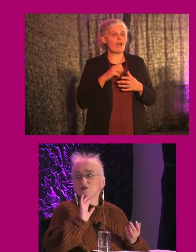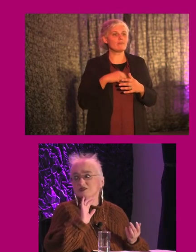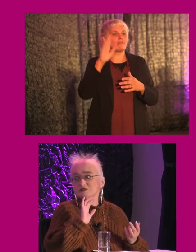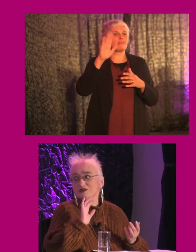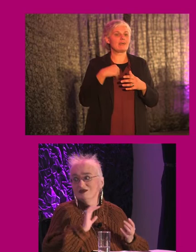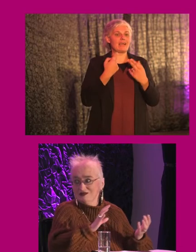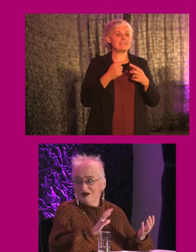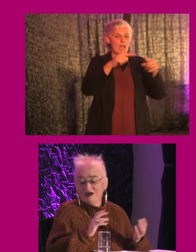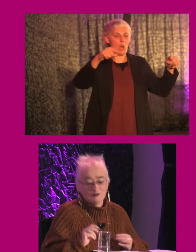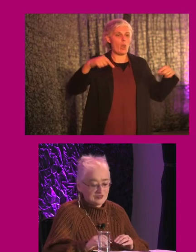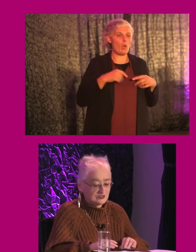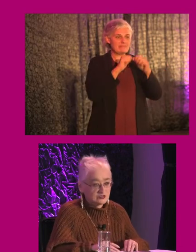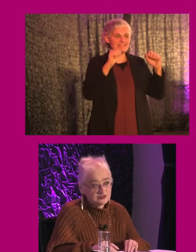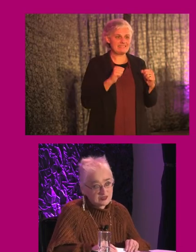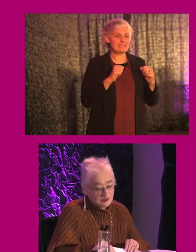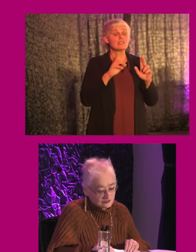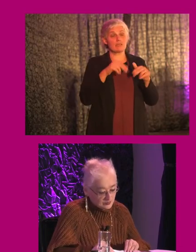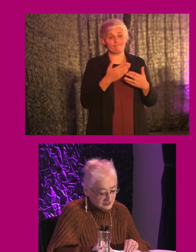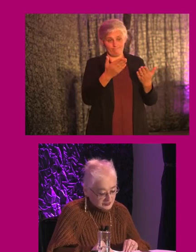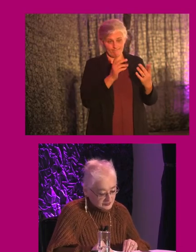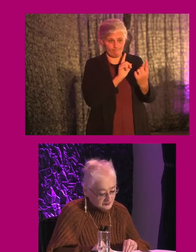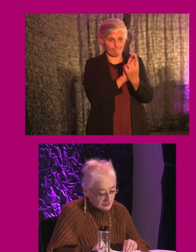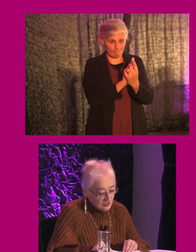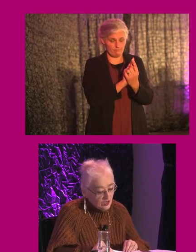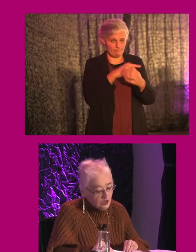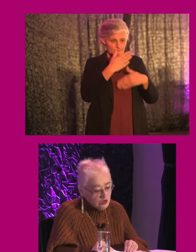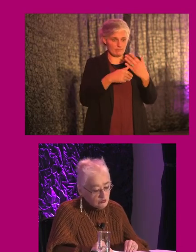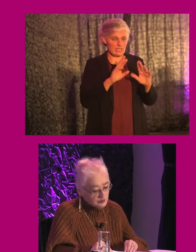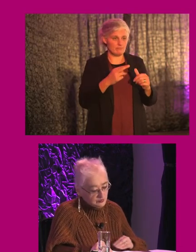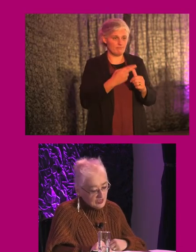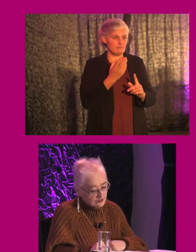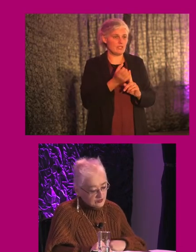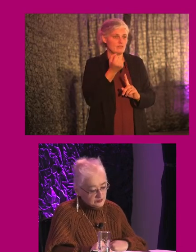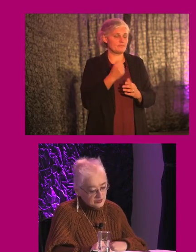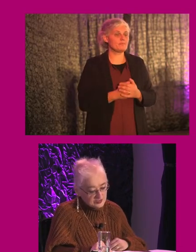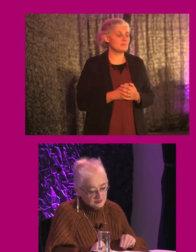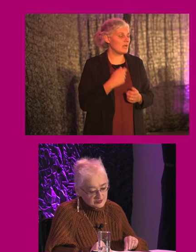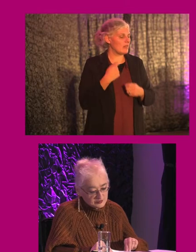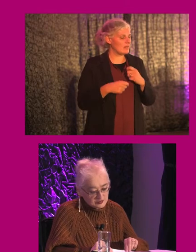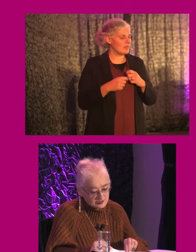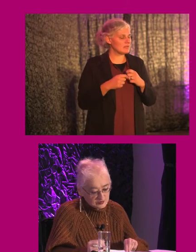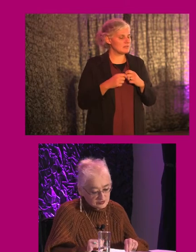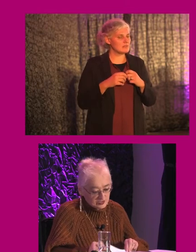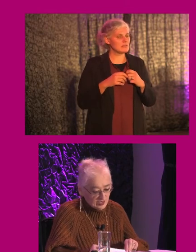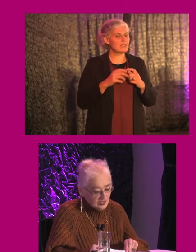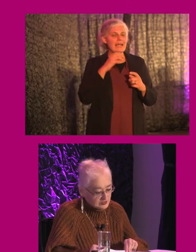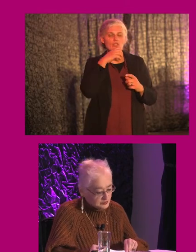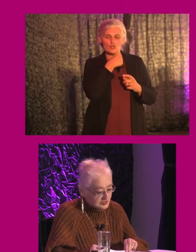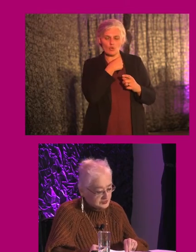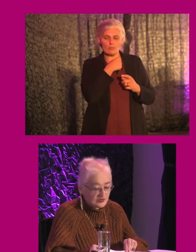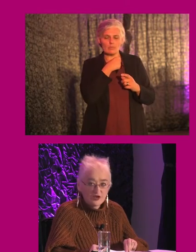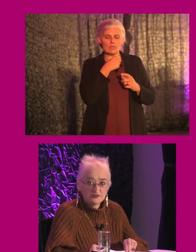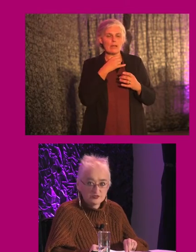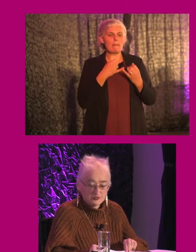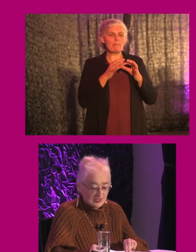need the loop system. And they can just get about their business. We build playgrounds and play spaces with the assumption that there are